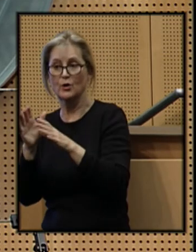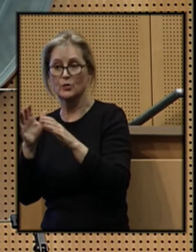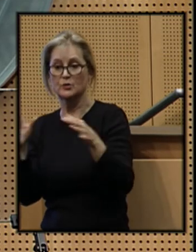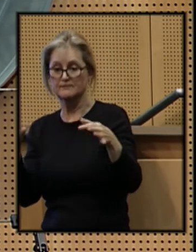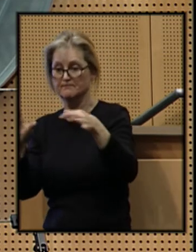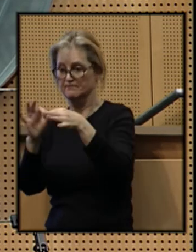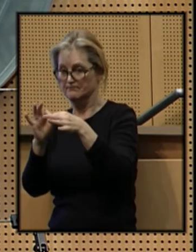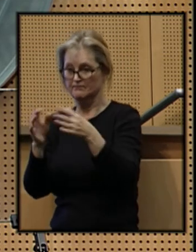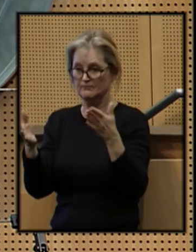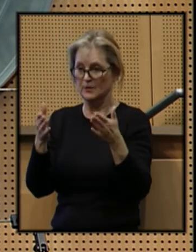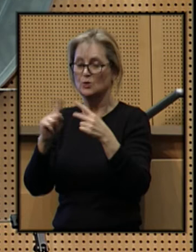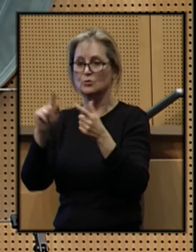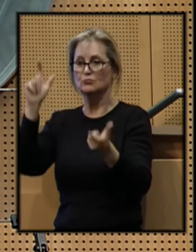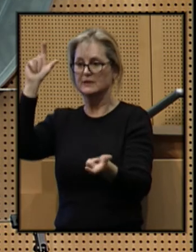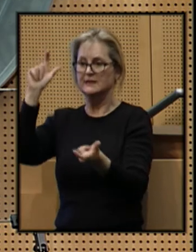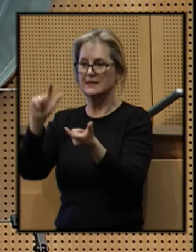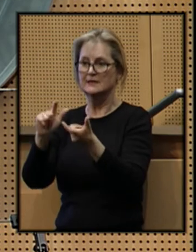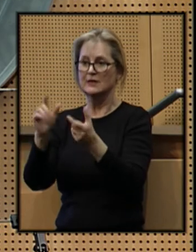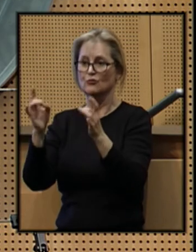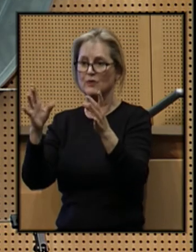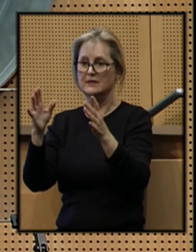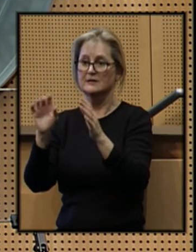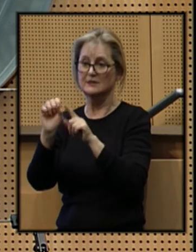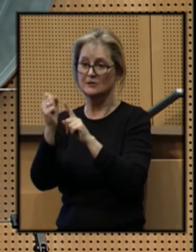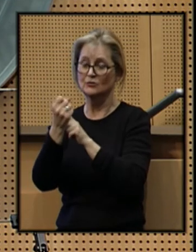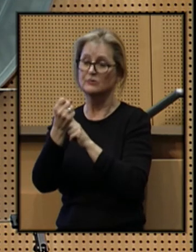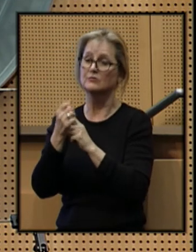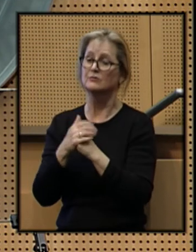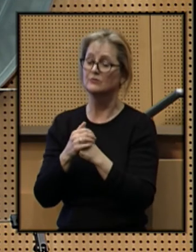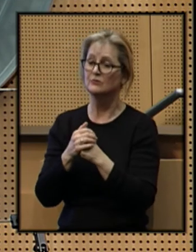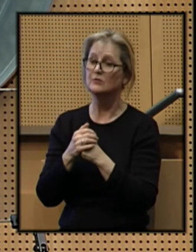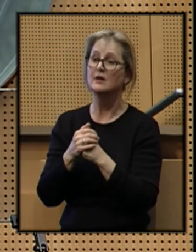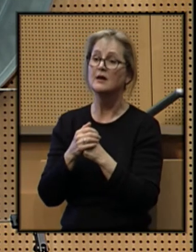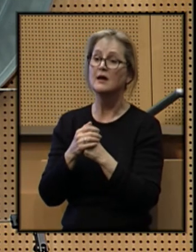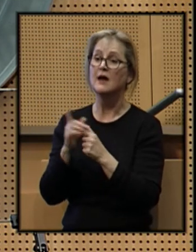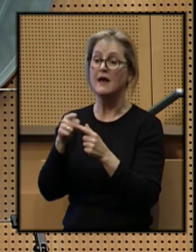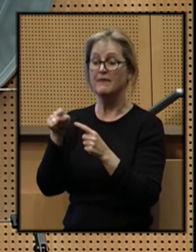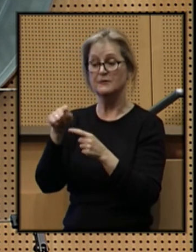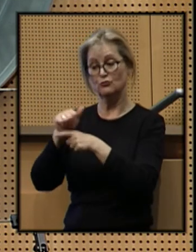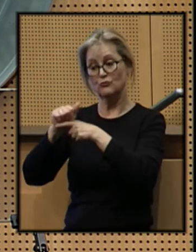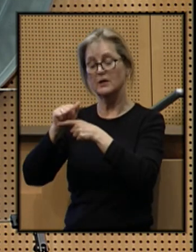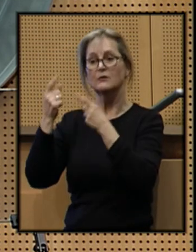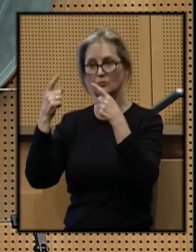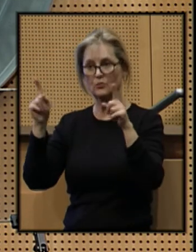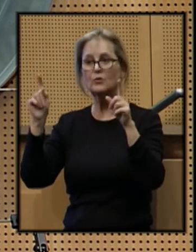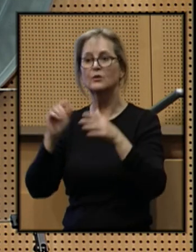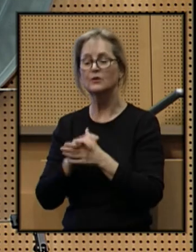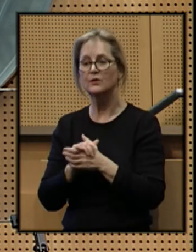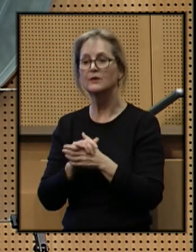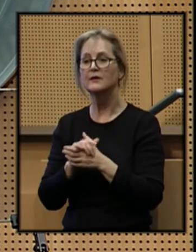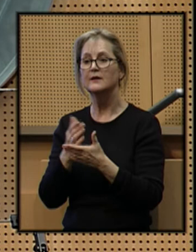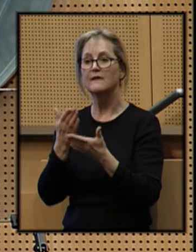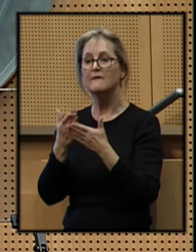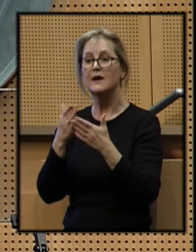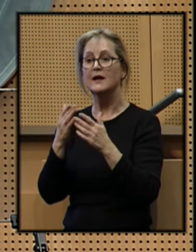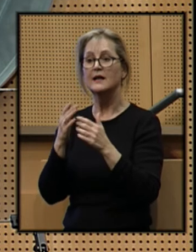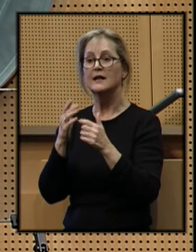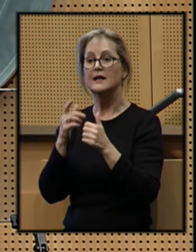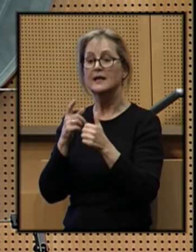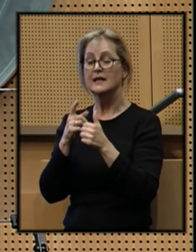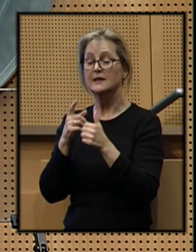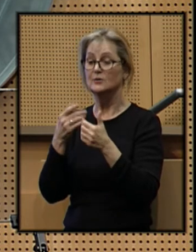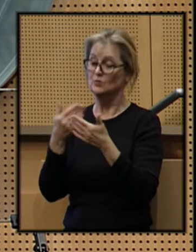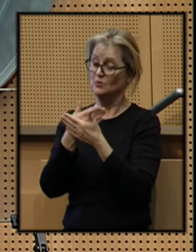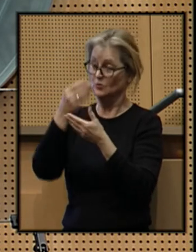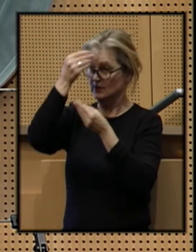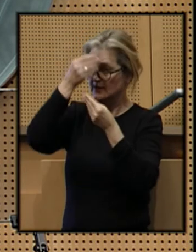to de-escalate these crisis situations. And this training is working. In fact, initial data shows